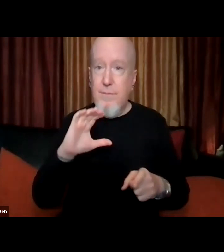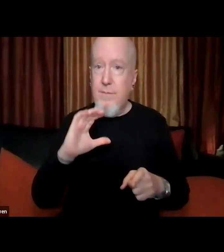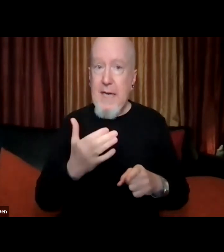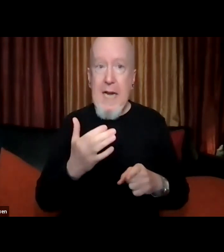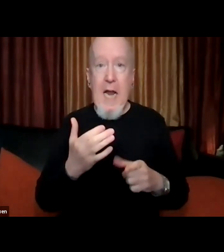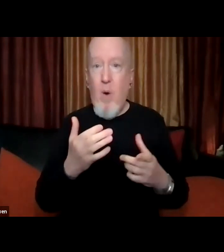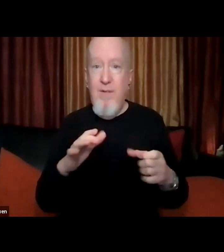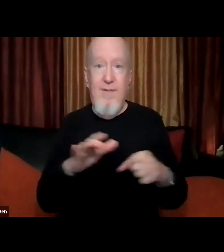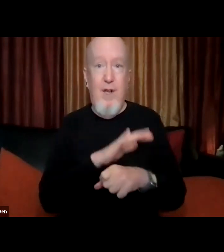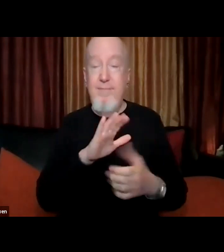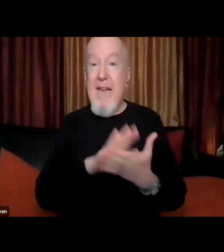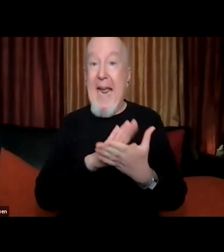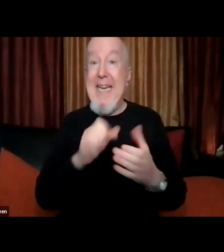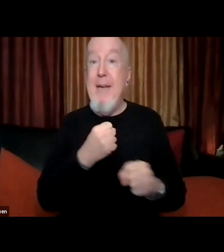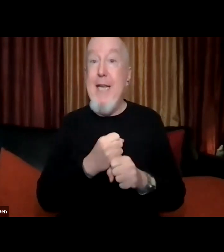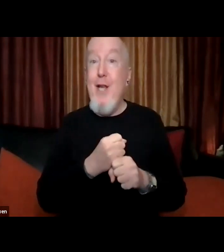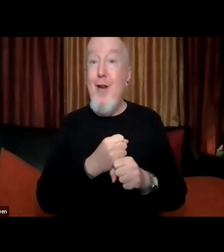academic year of programming